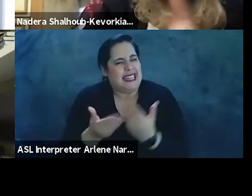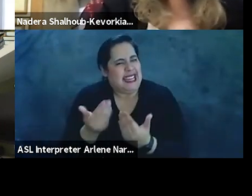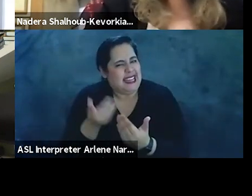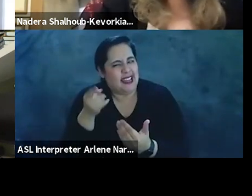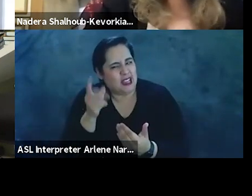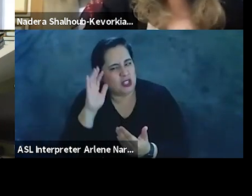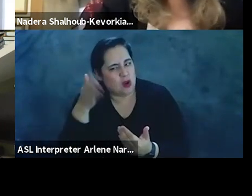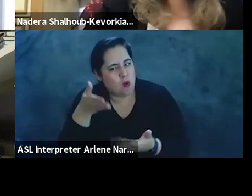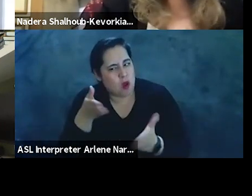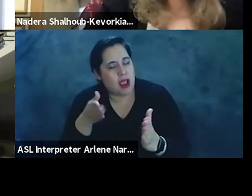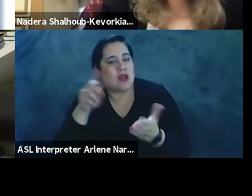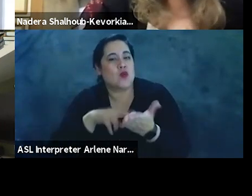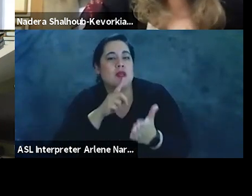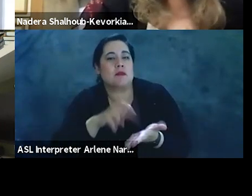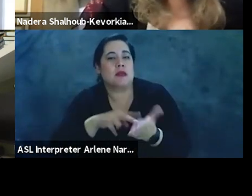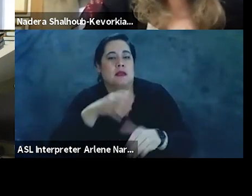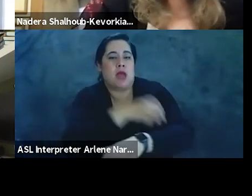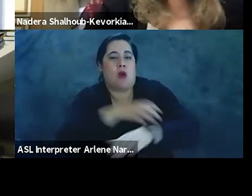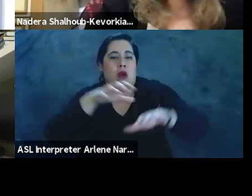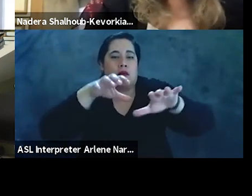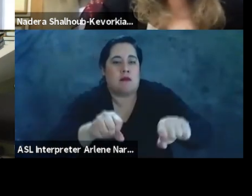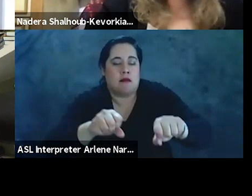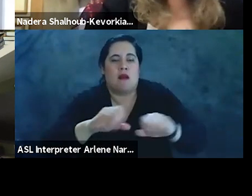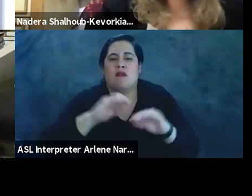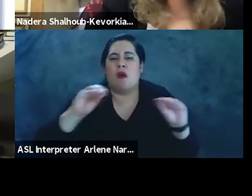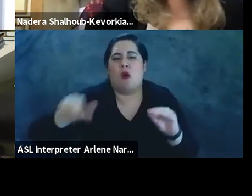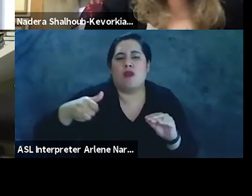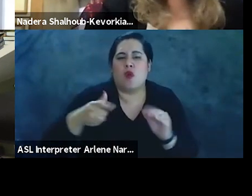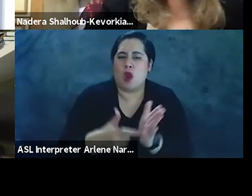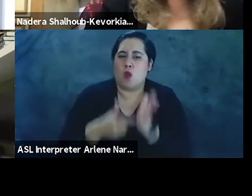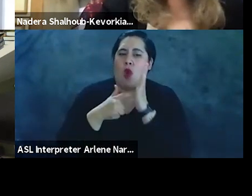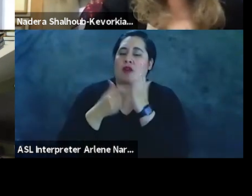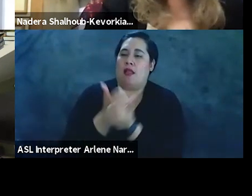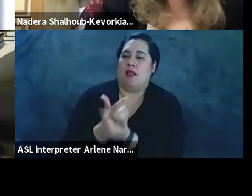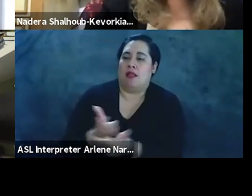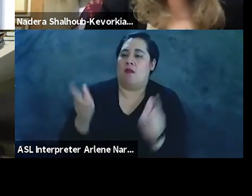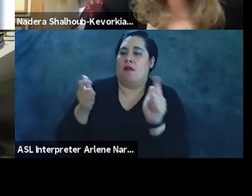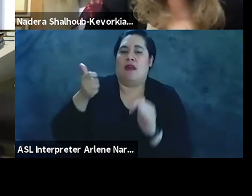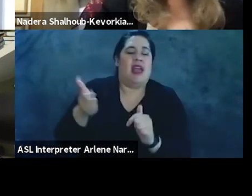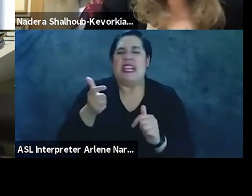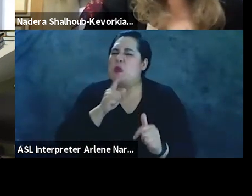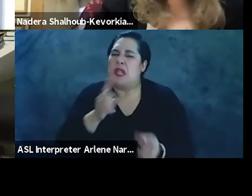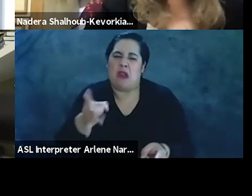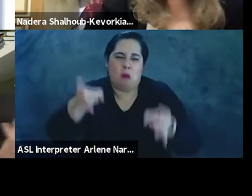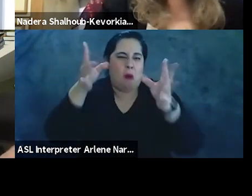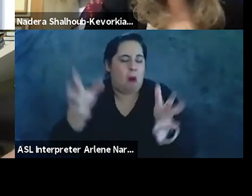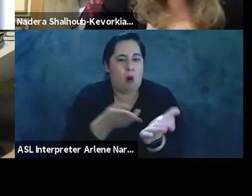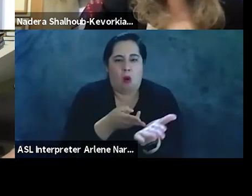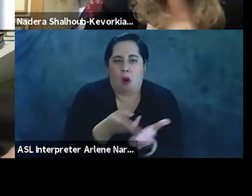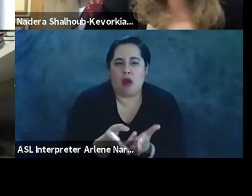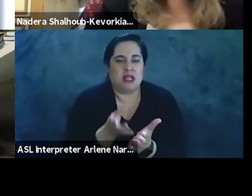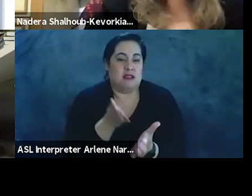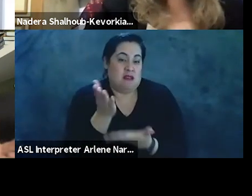power no longer requires a kind of liberal self-fashioning. It's brutal, it's honest, there are